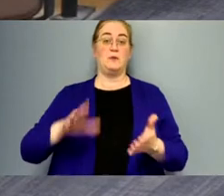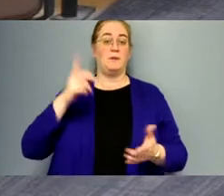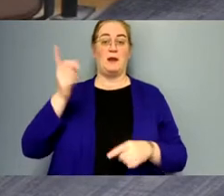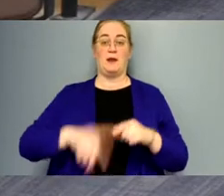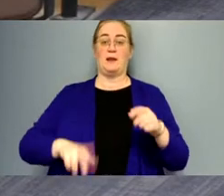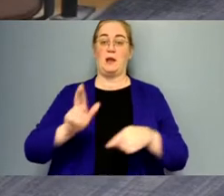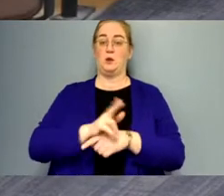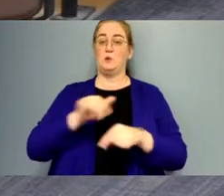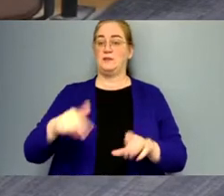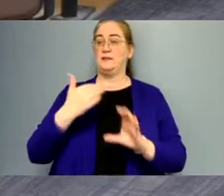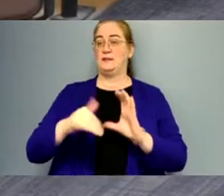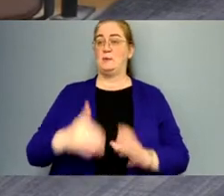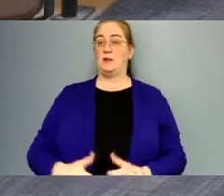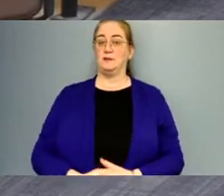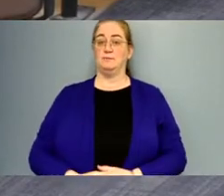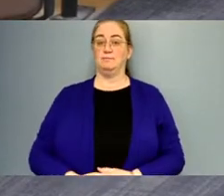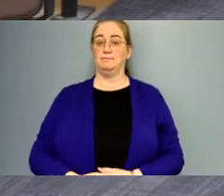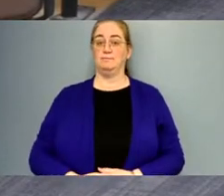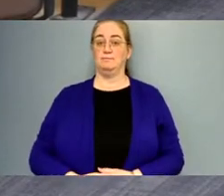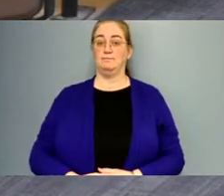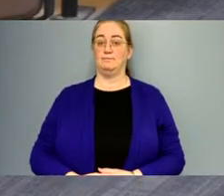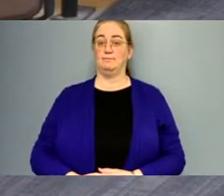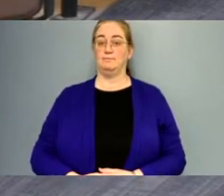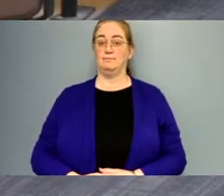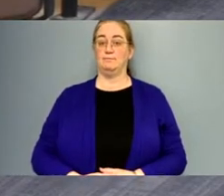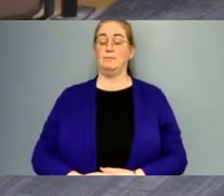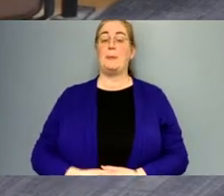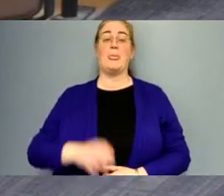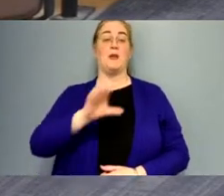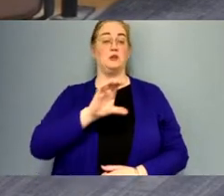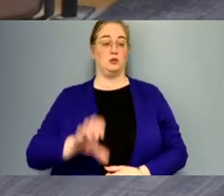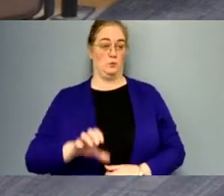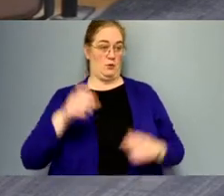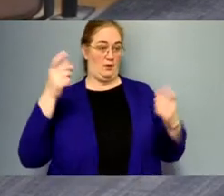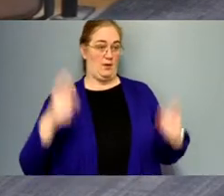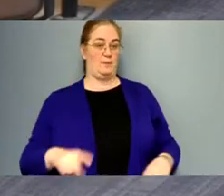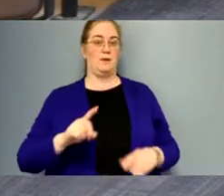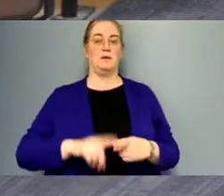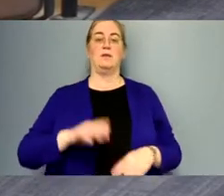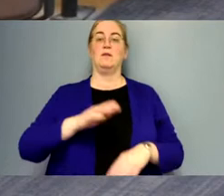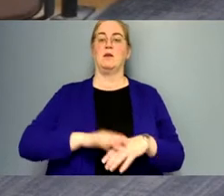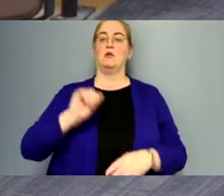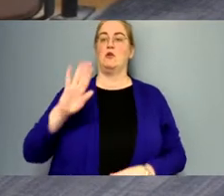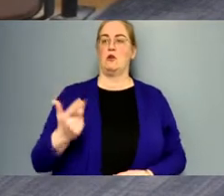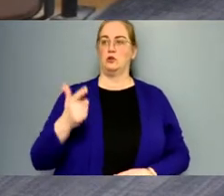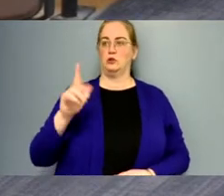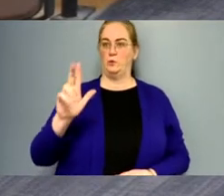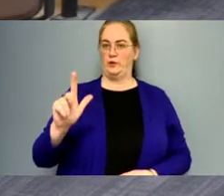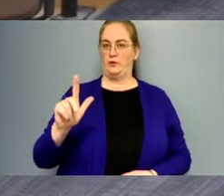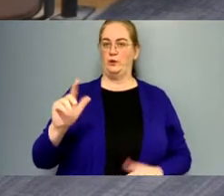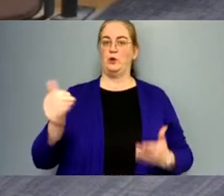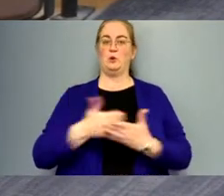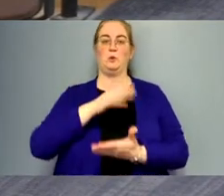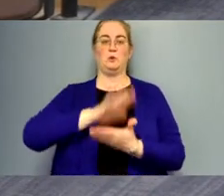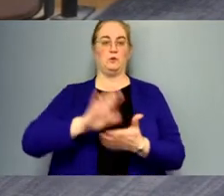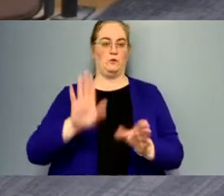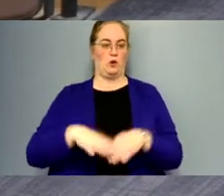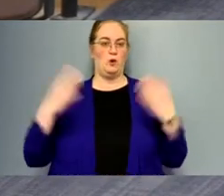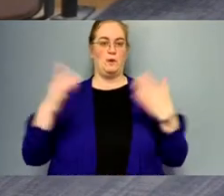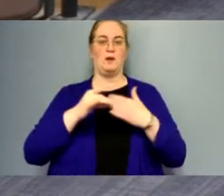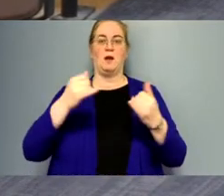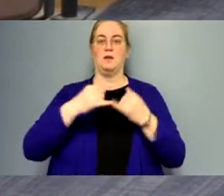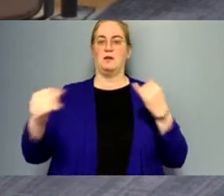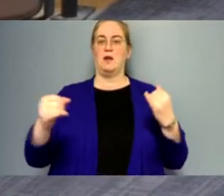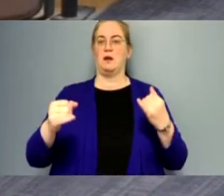cannot use these emails my email the zoom call happened then on 8 August 23rd new school reopening guidance